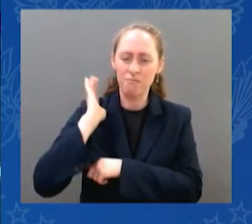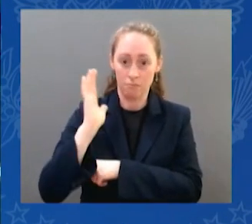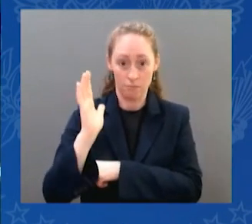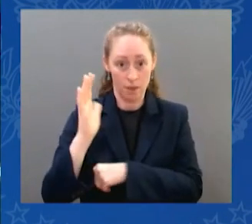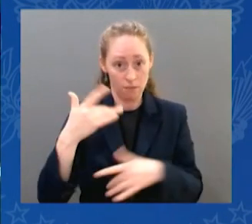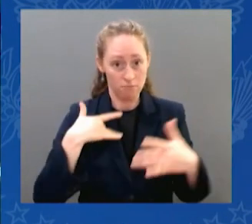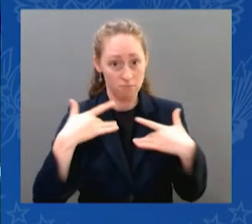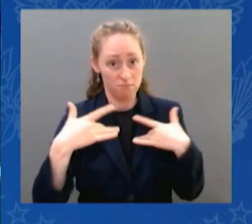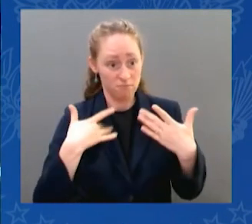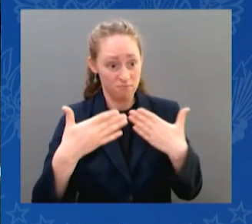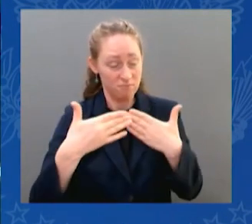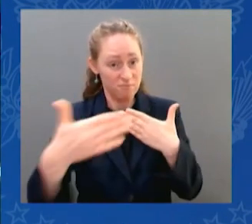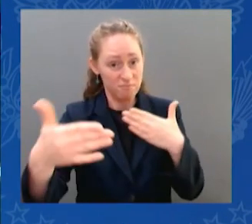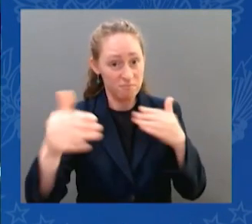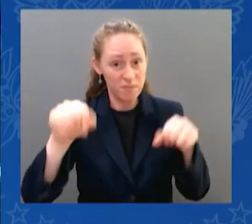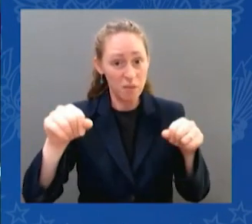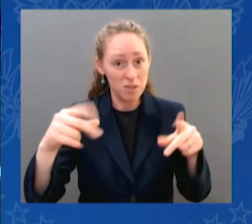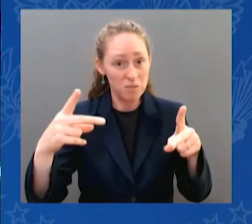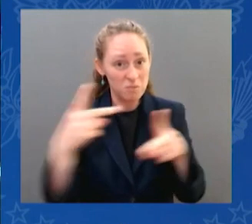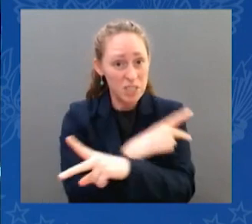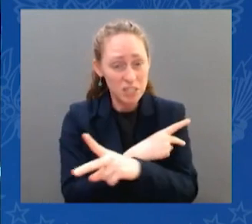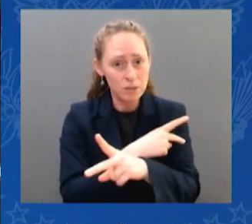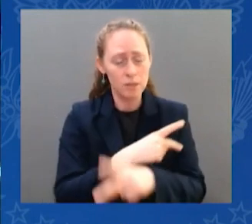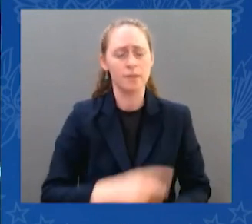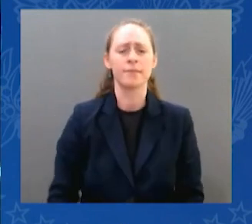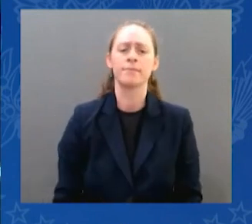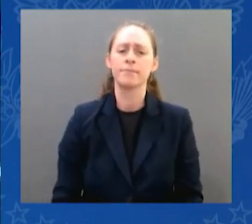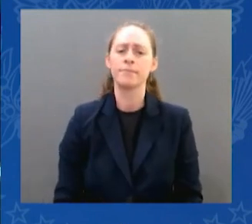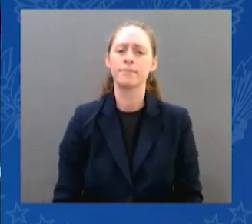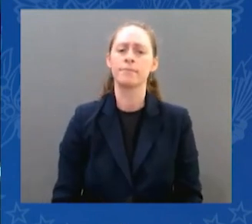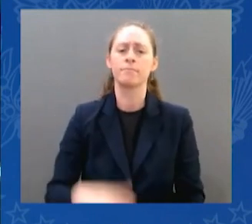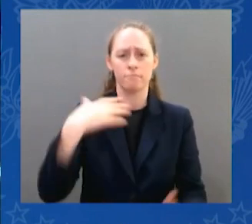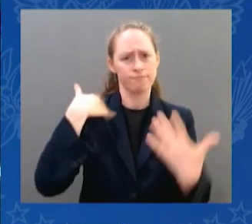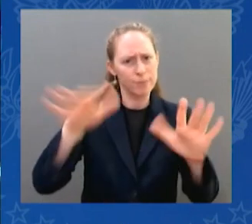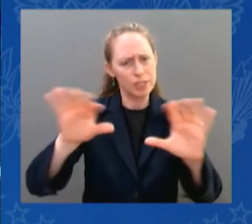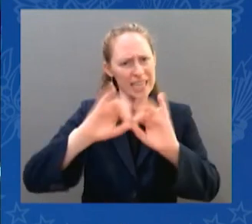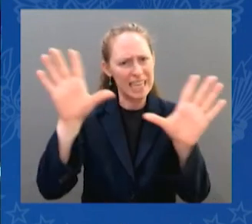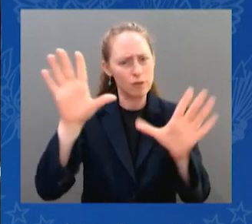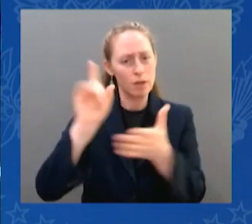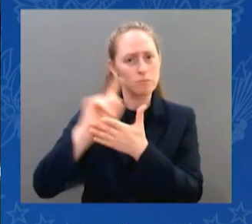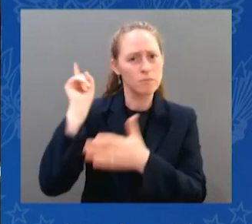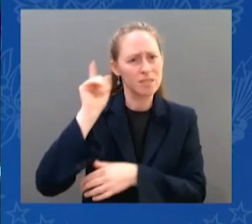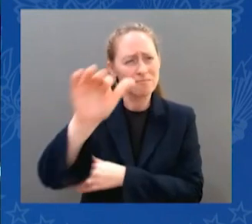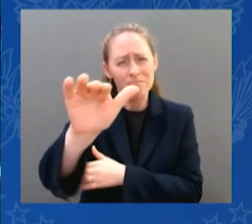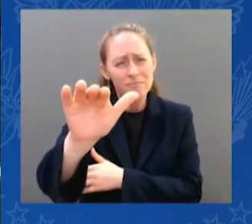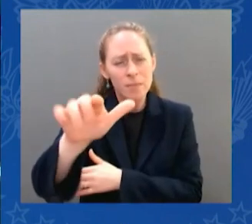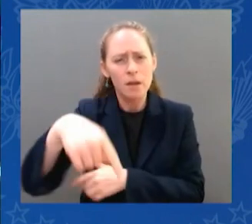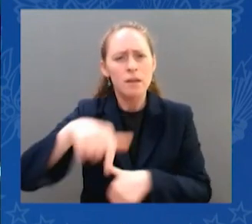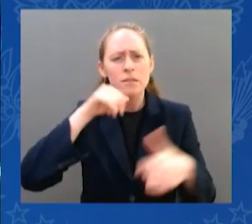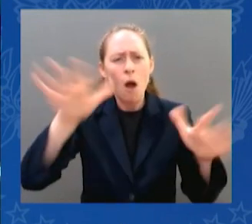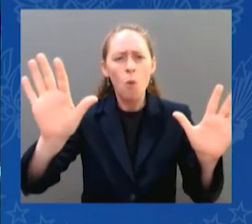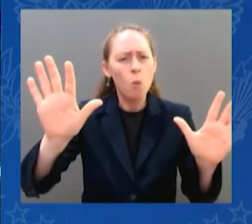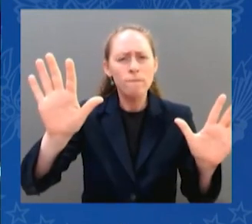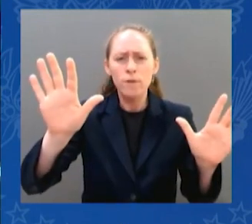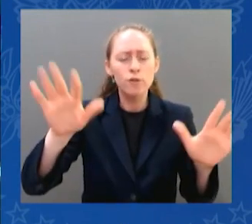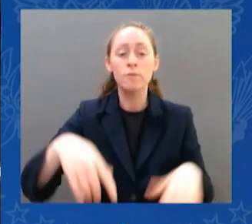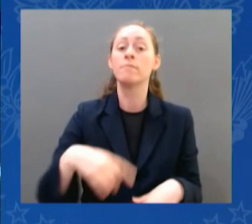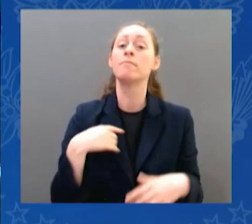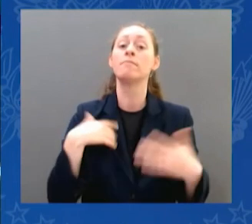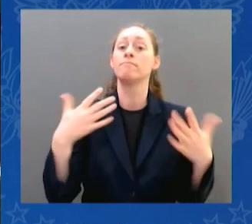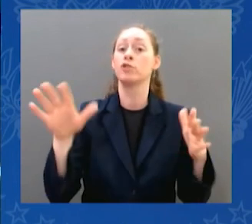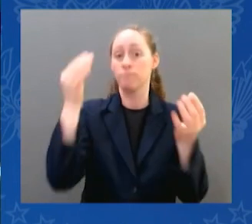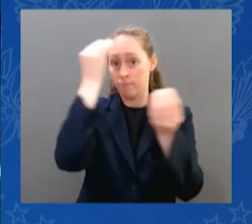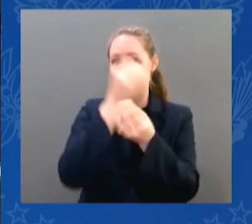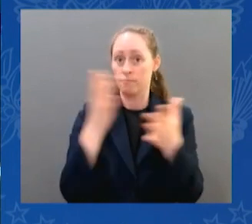Last week, I announced two specific actions. First, if extremist governors try to block a woman from traveling from her